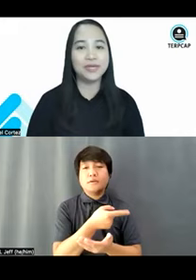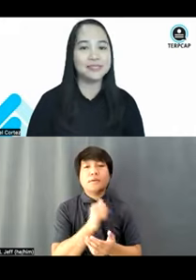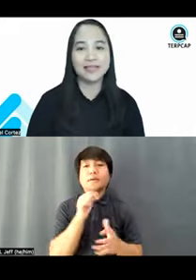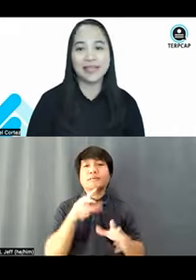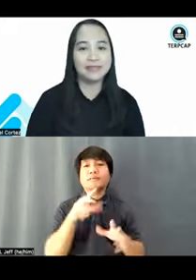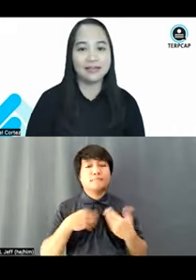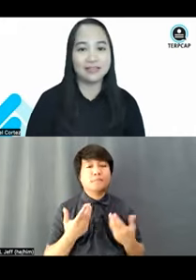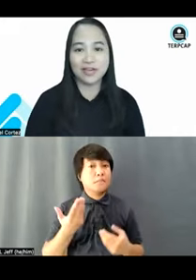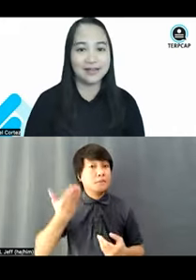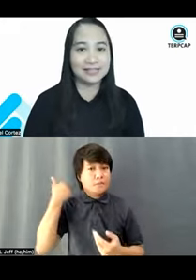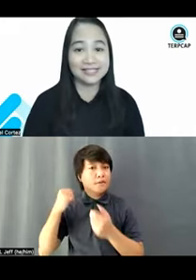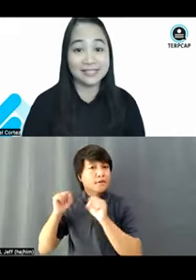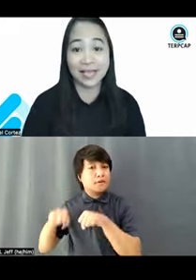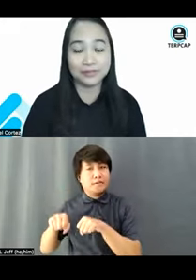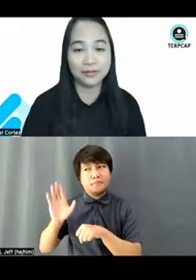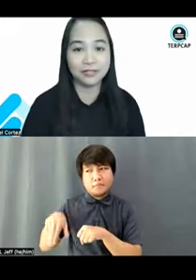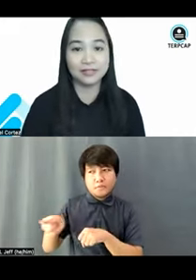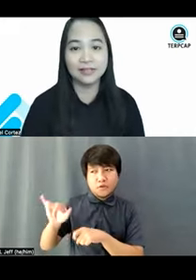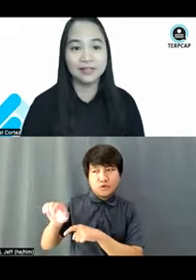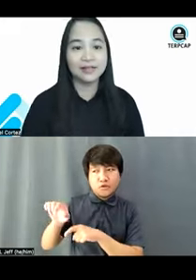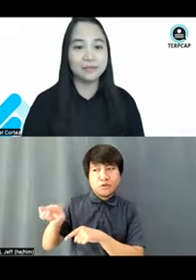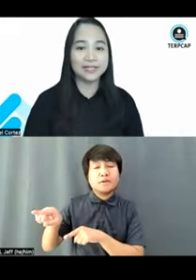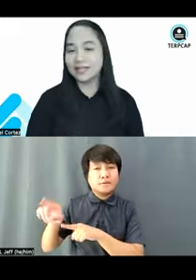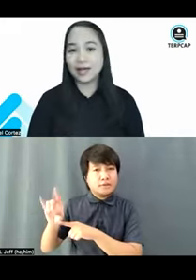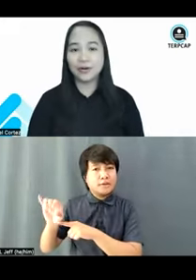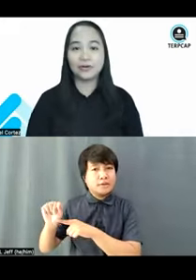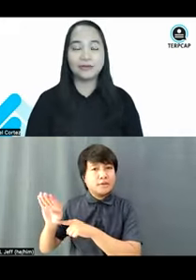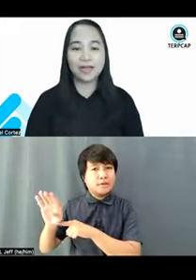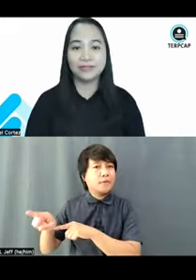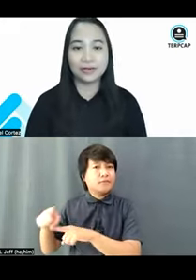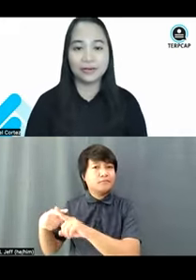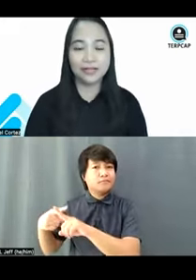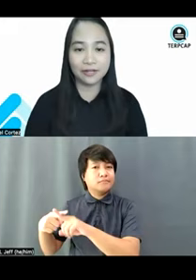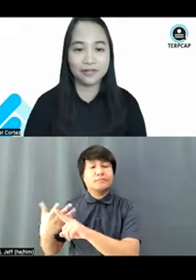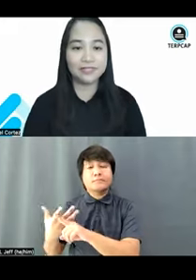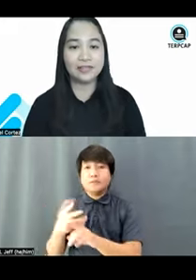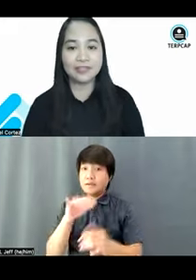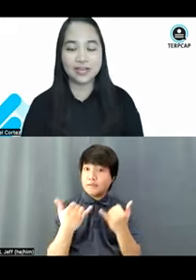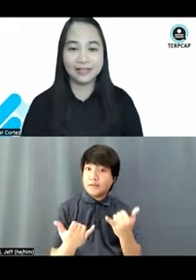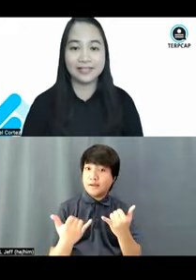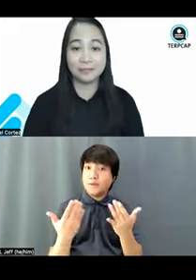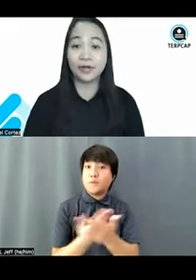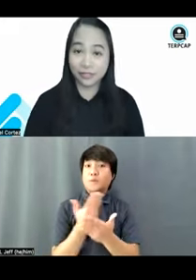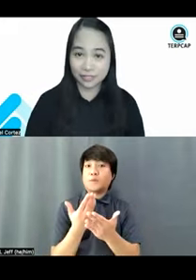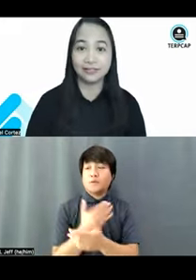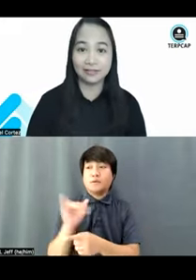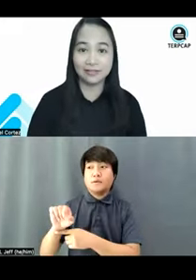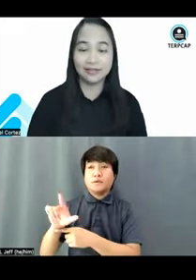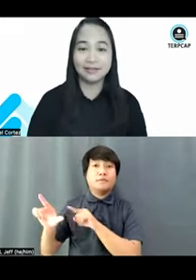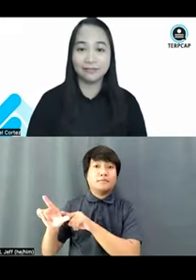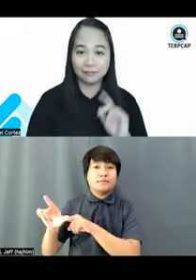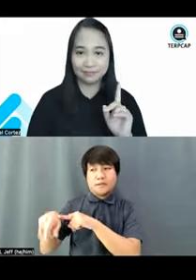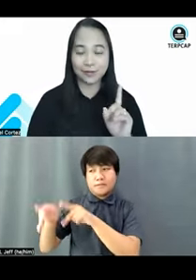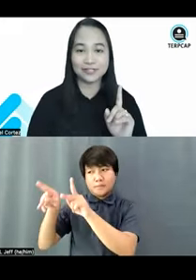we could say that Jael is disabled, but now I'd rather hear you say that Jael is a person.